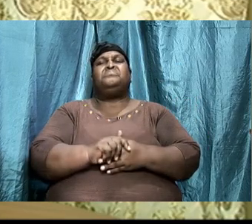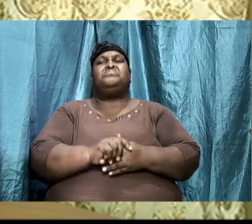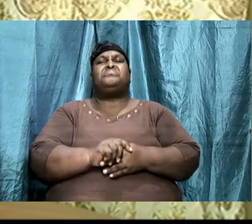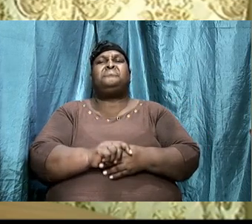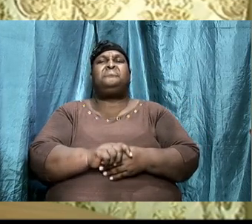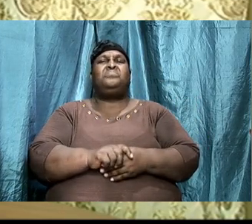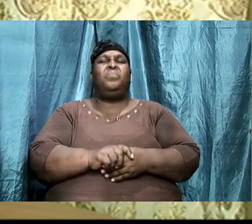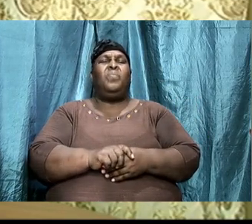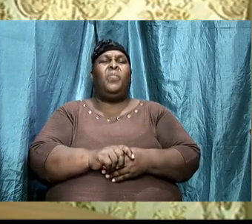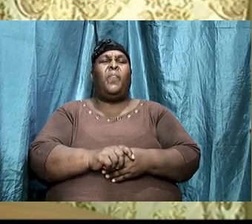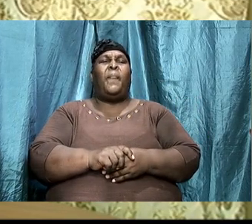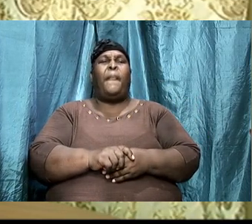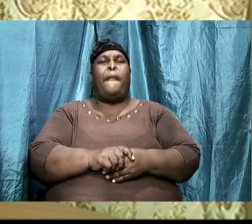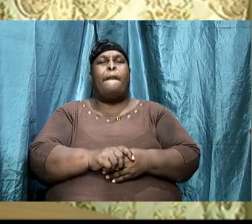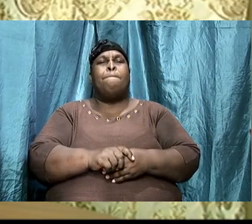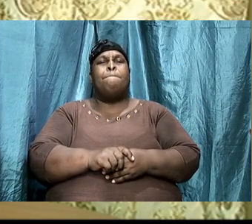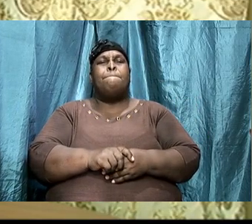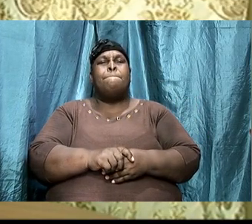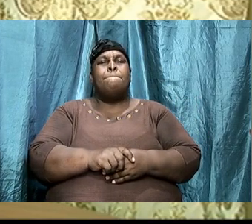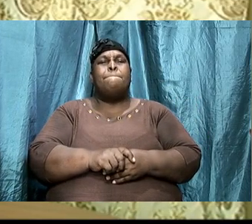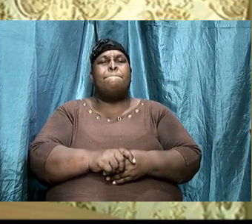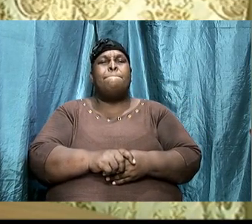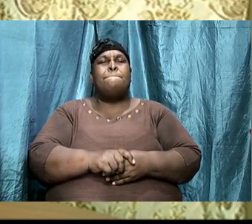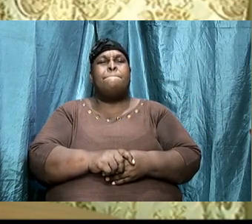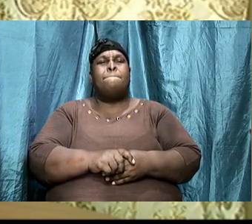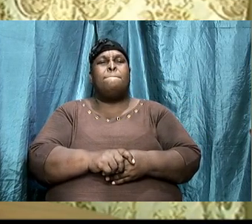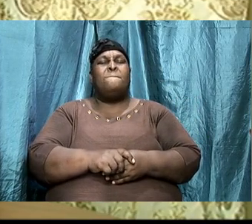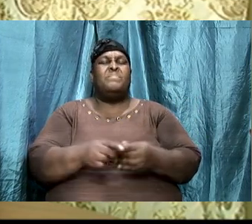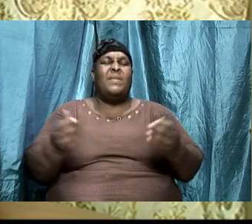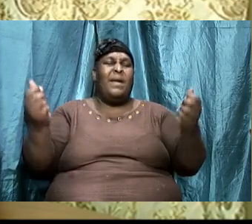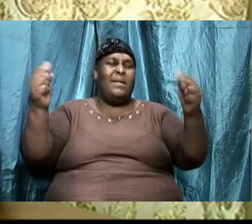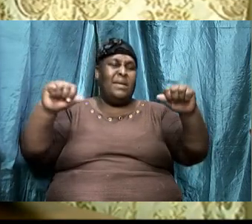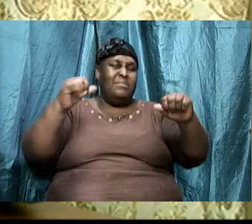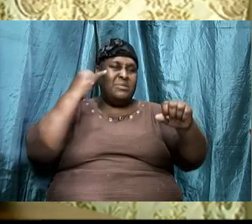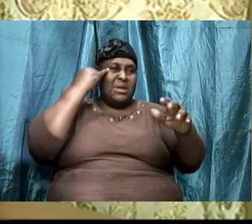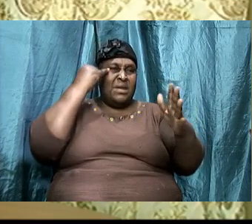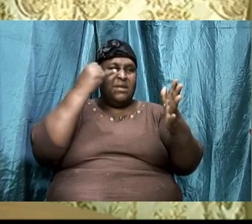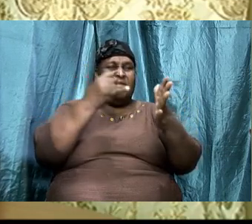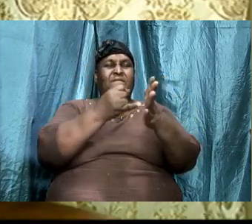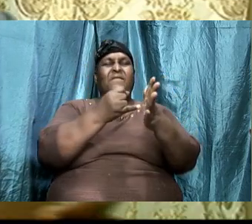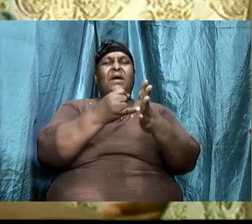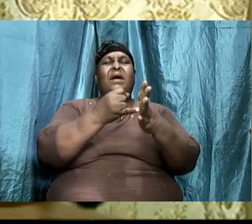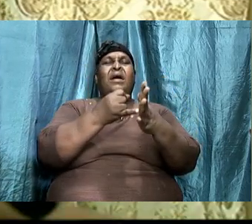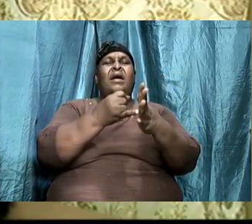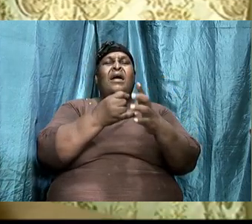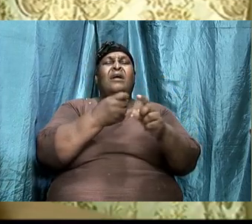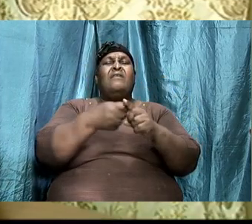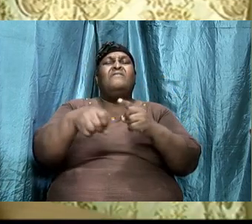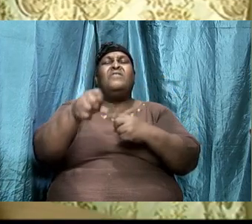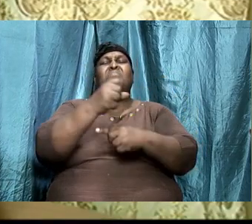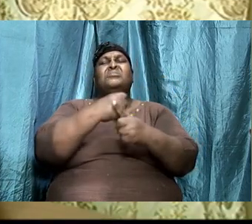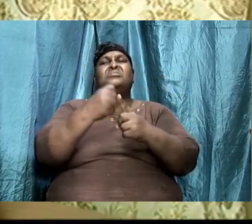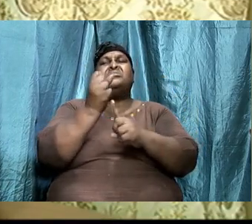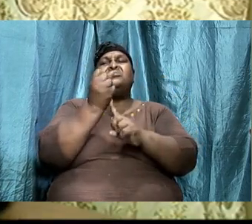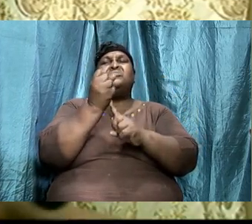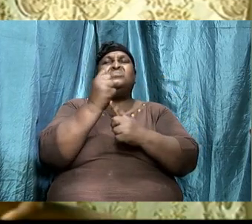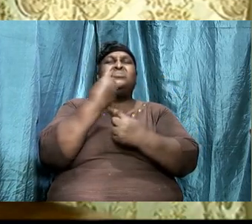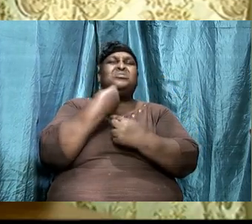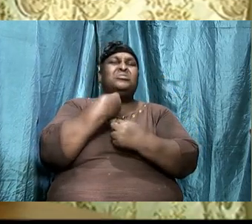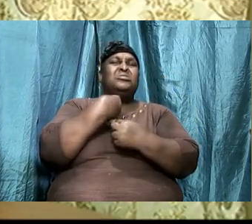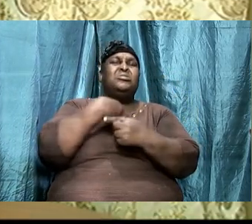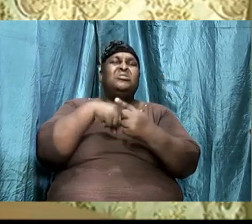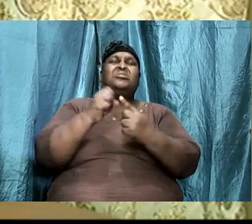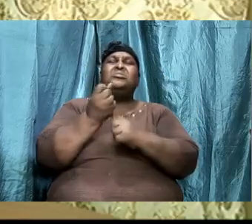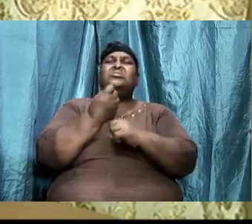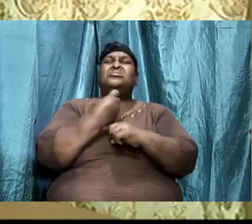and, and, and we are, we are, able to identify, from the situations, around us, or situations,